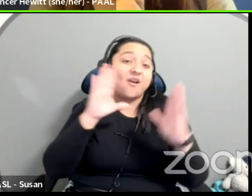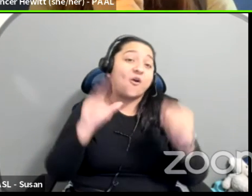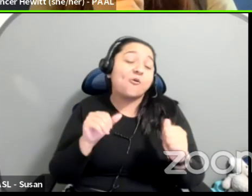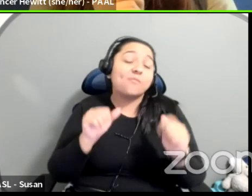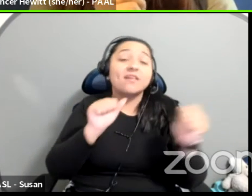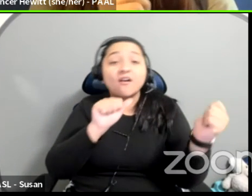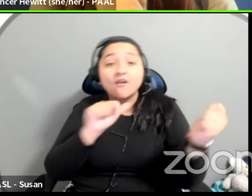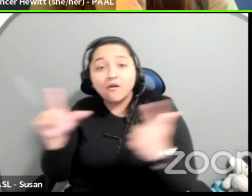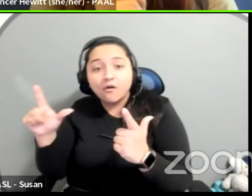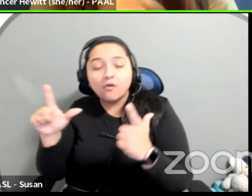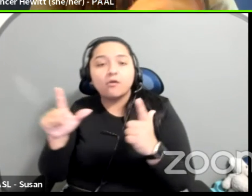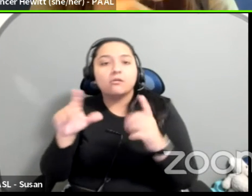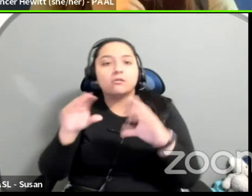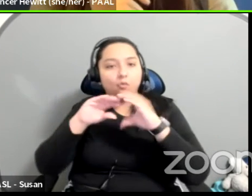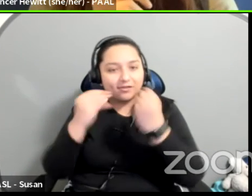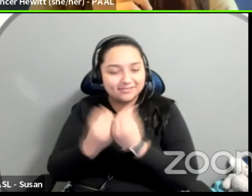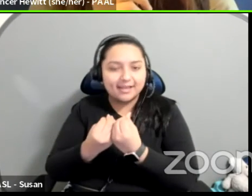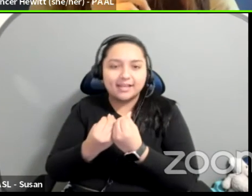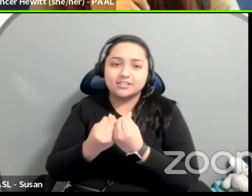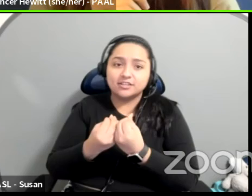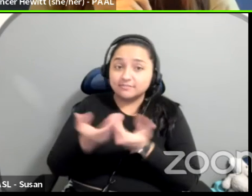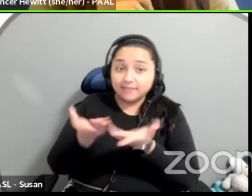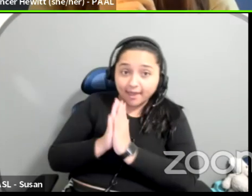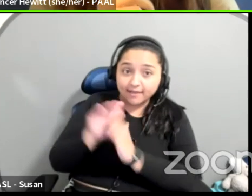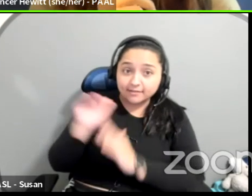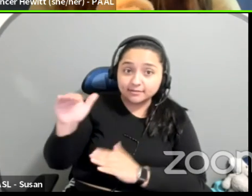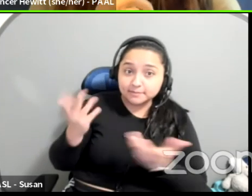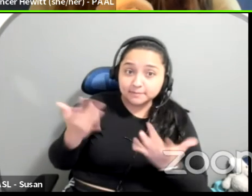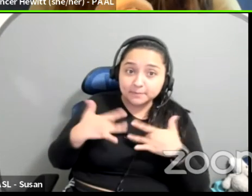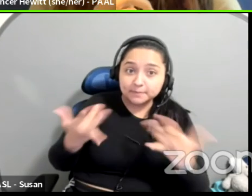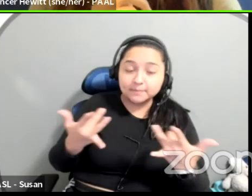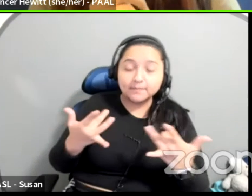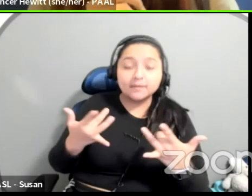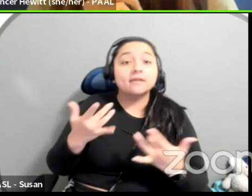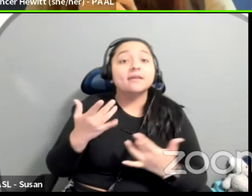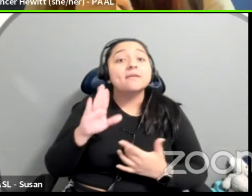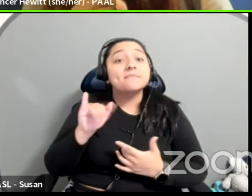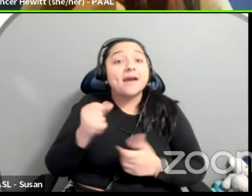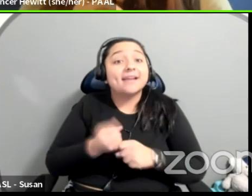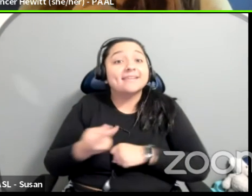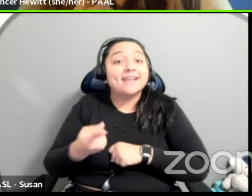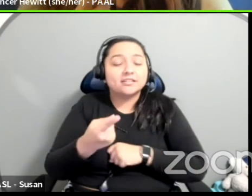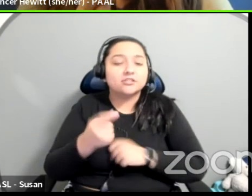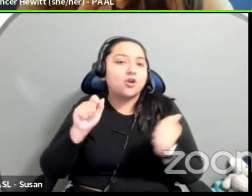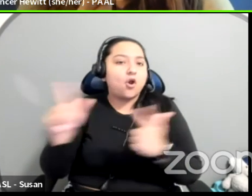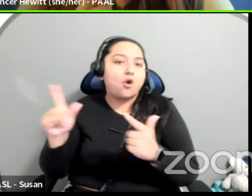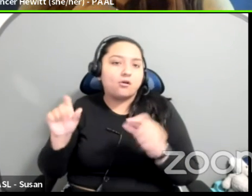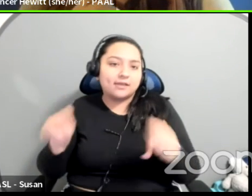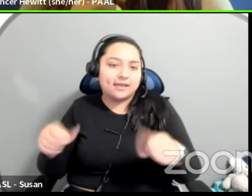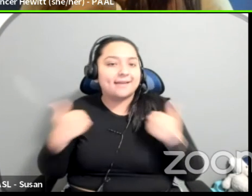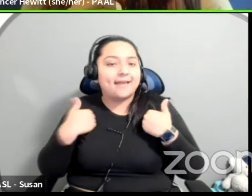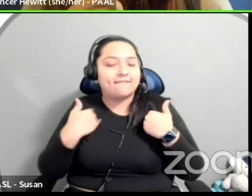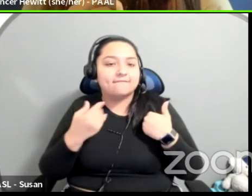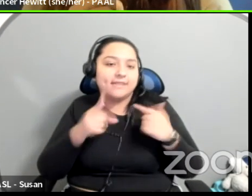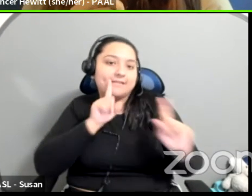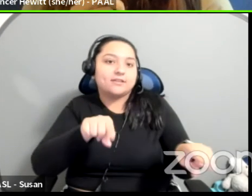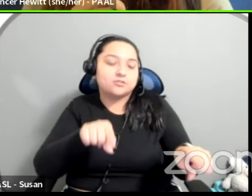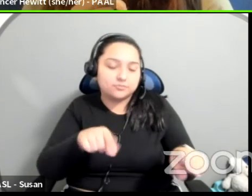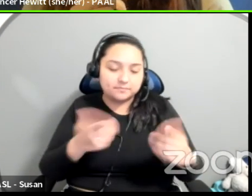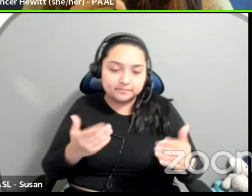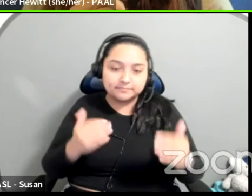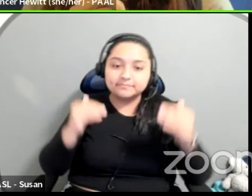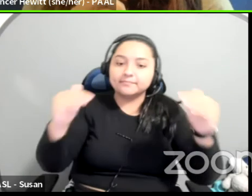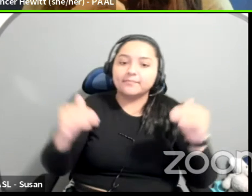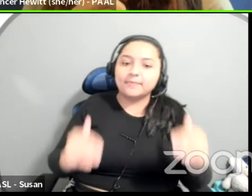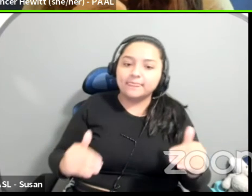spot with that question. And that by next year, everyone has an answer. Um, we can reevaluate how and when to schedule training